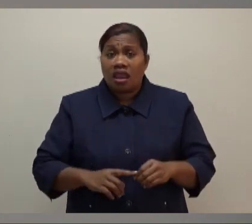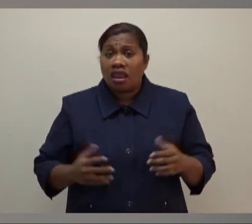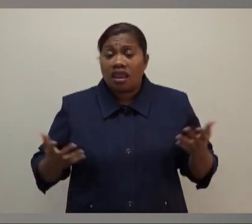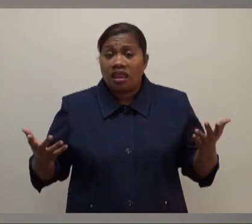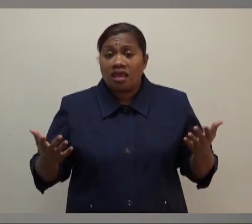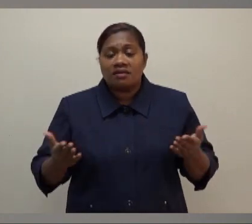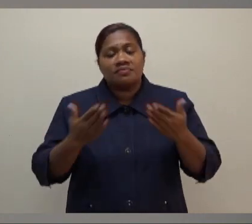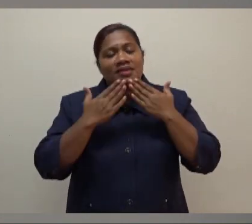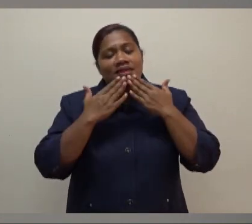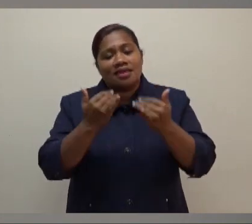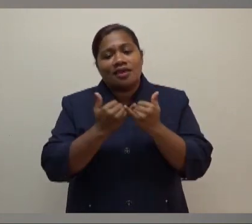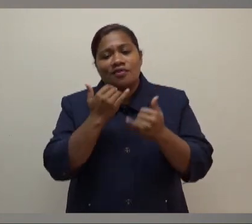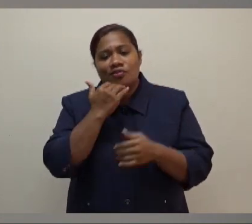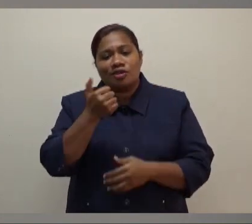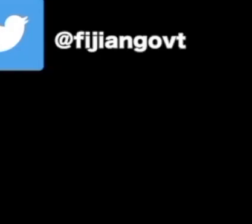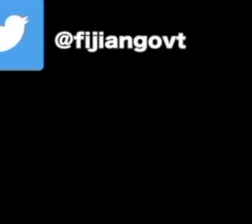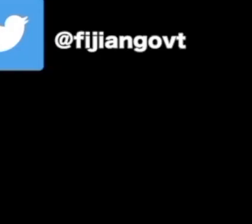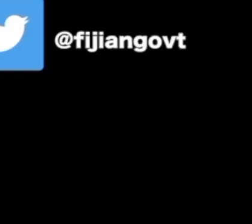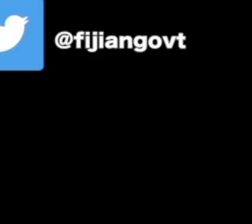Thank you very much. Have a good evening. Thanks.